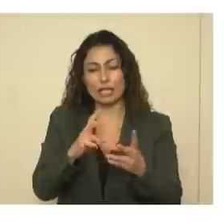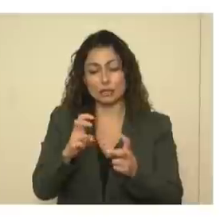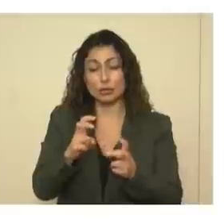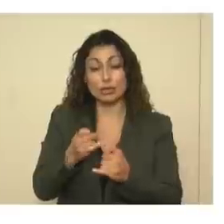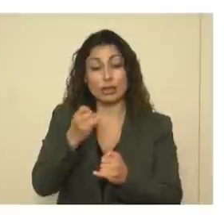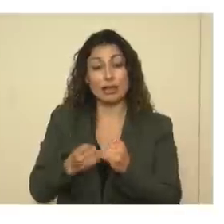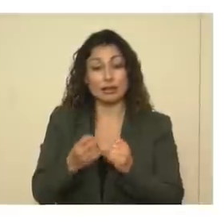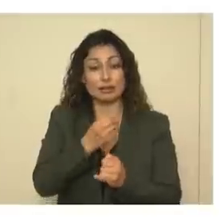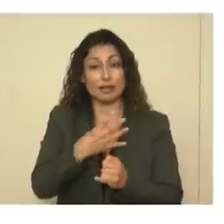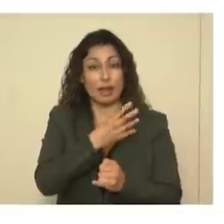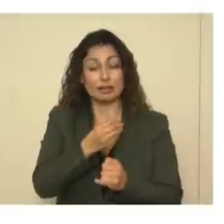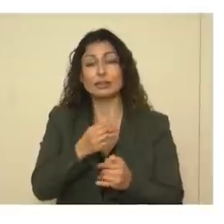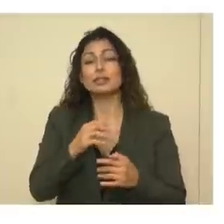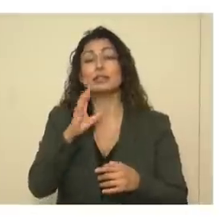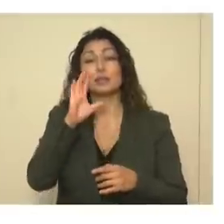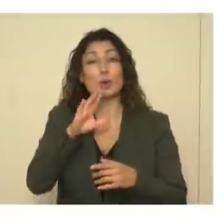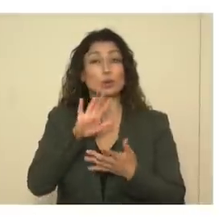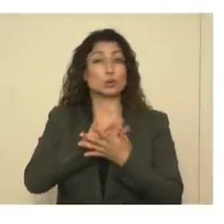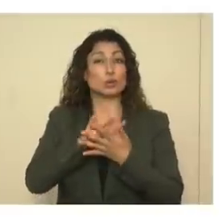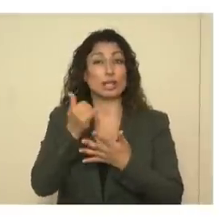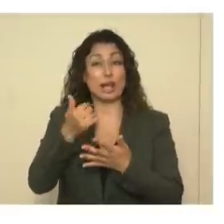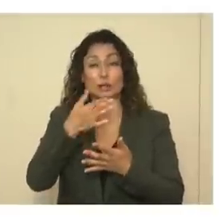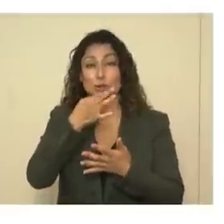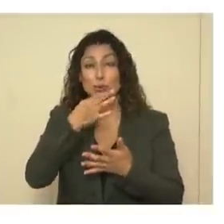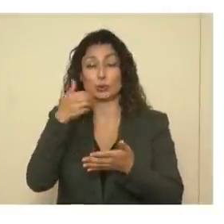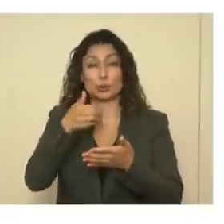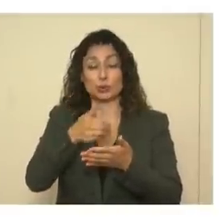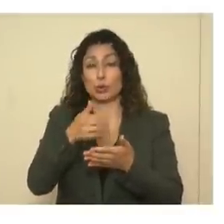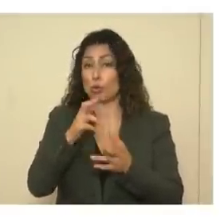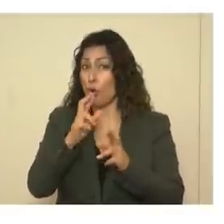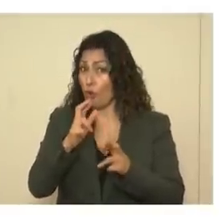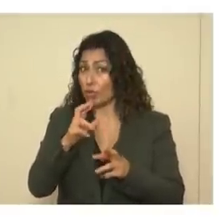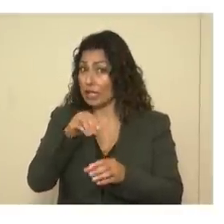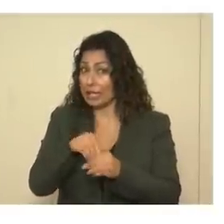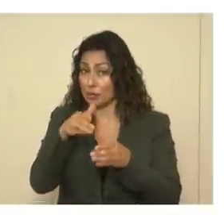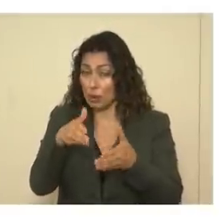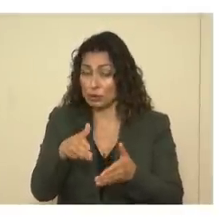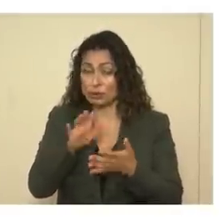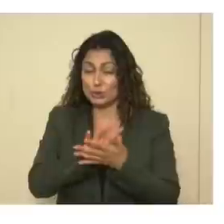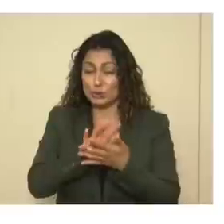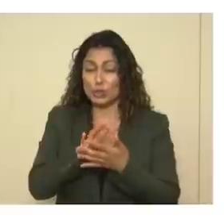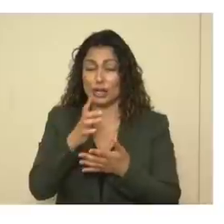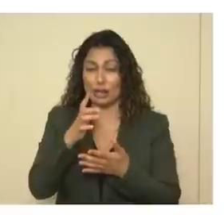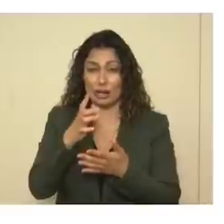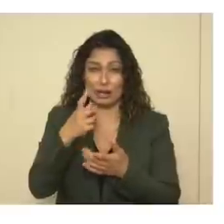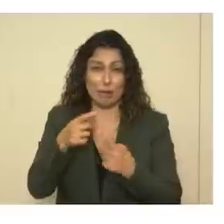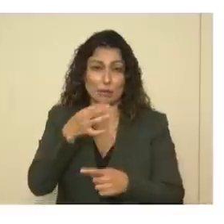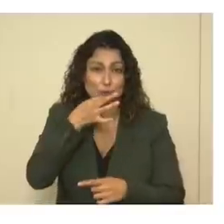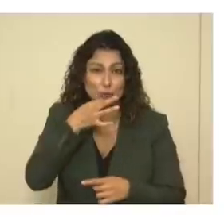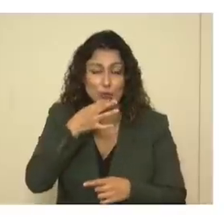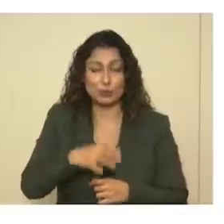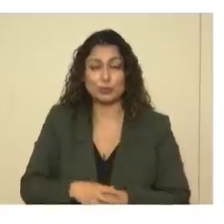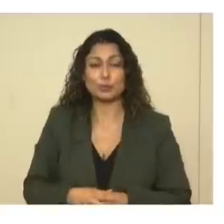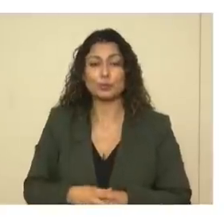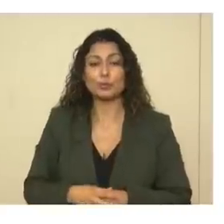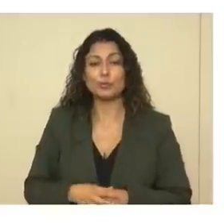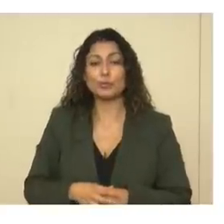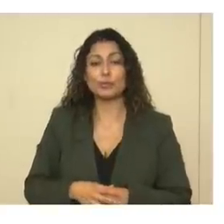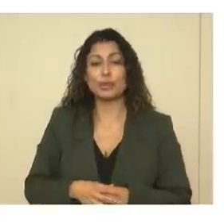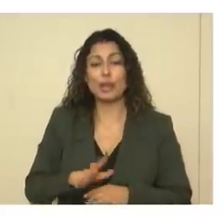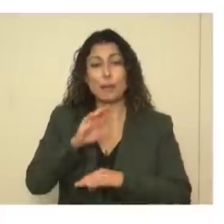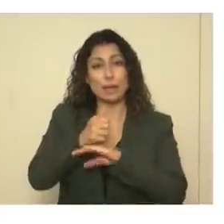and school is coming up. Hopefully in-person school is coming up very soon based on